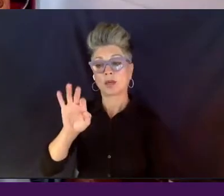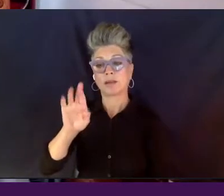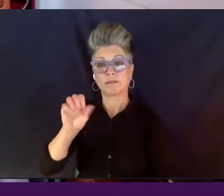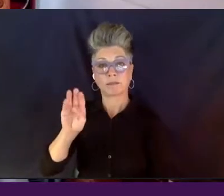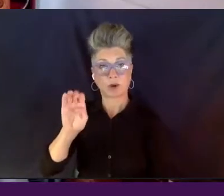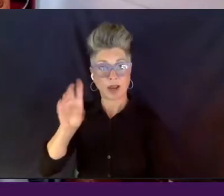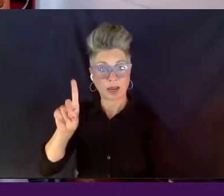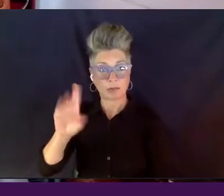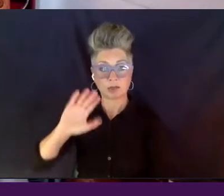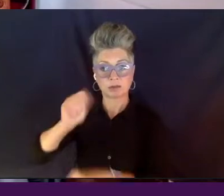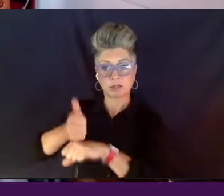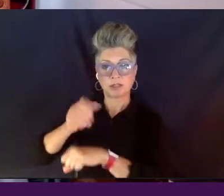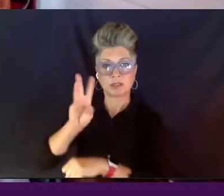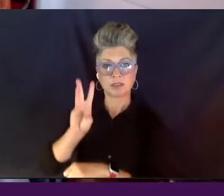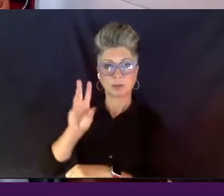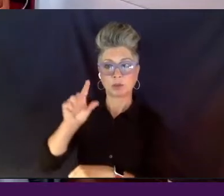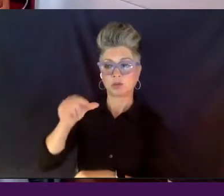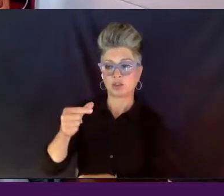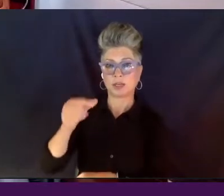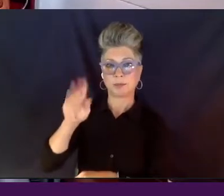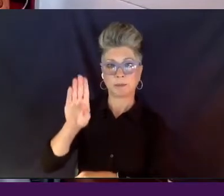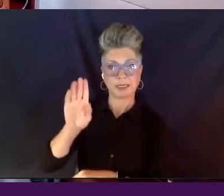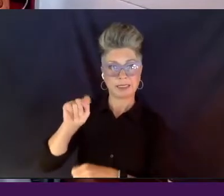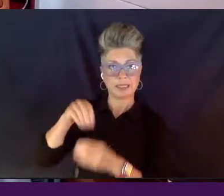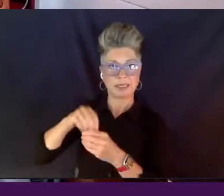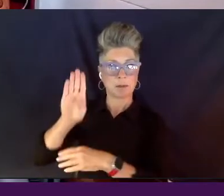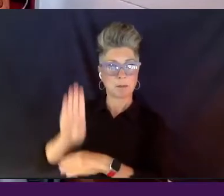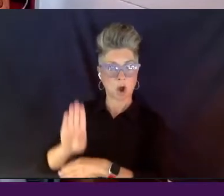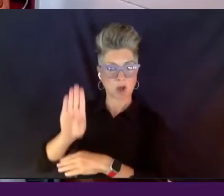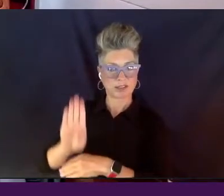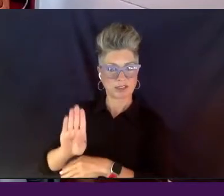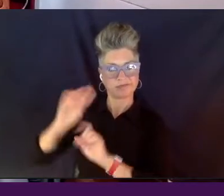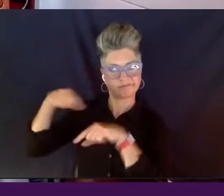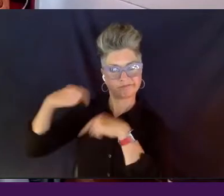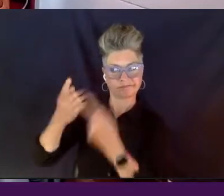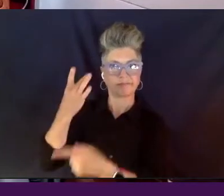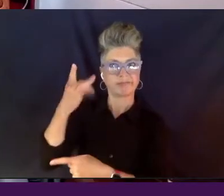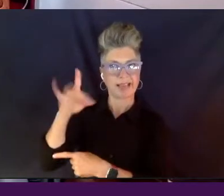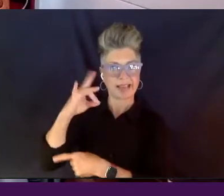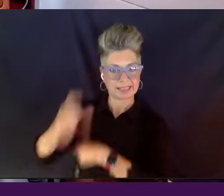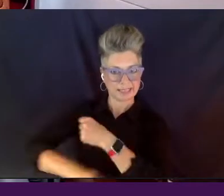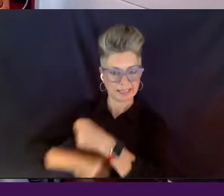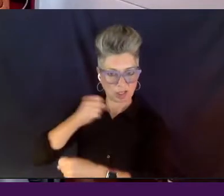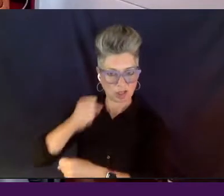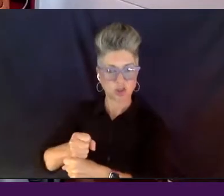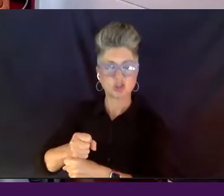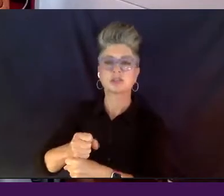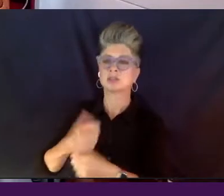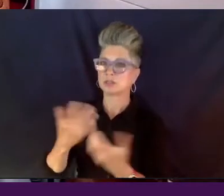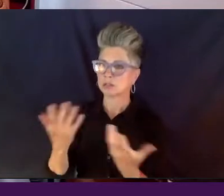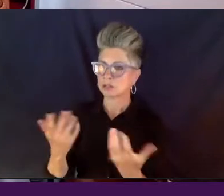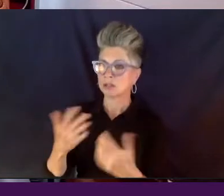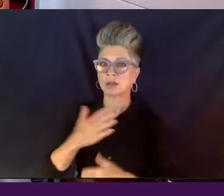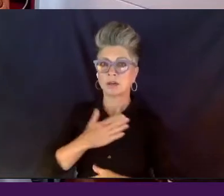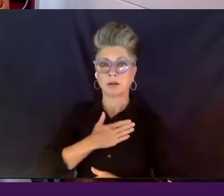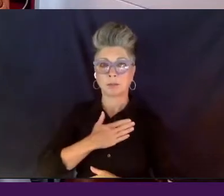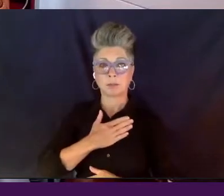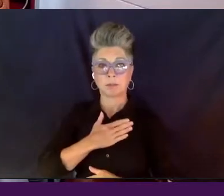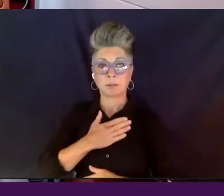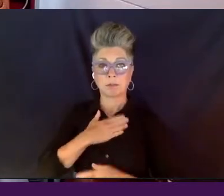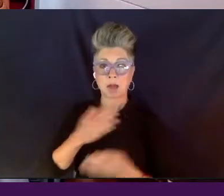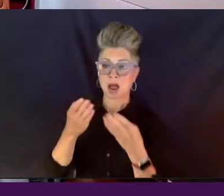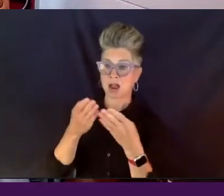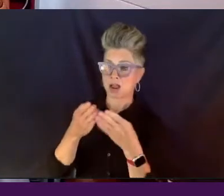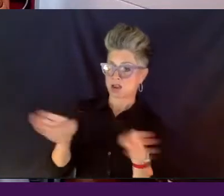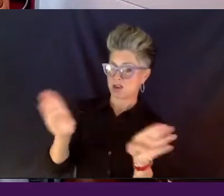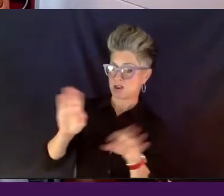WGBH in Boston, where I've been for the past 18 years. And so my scope of my work has